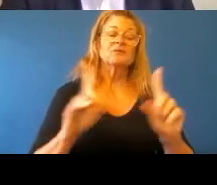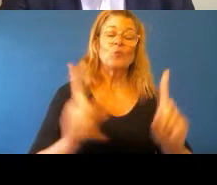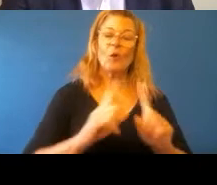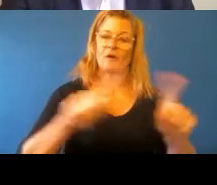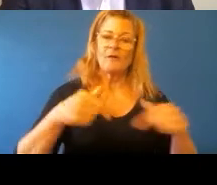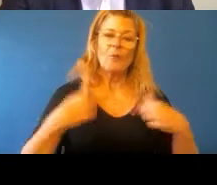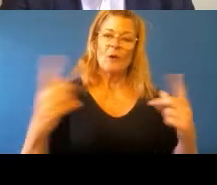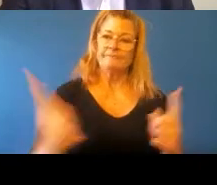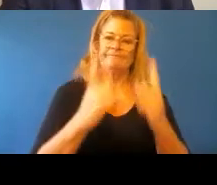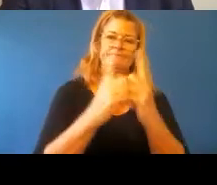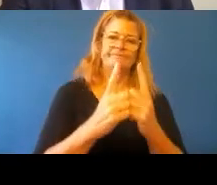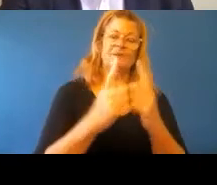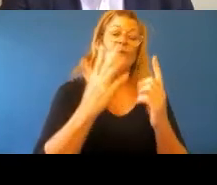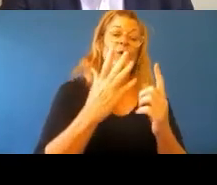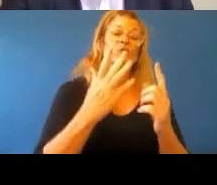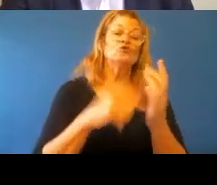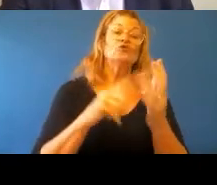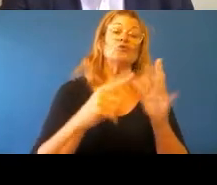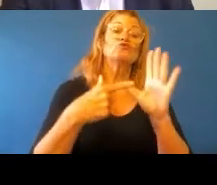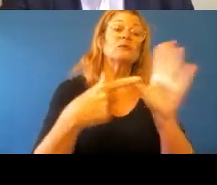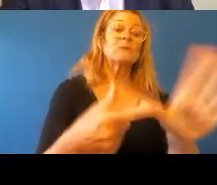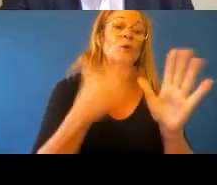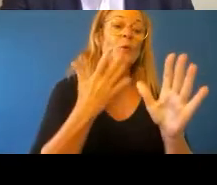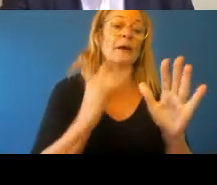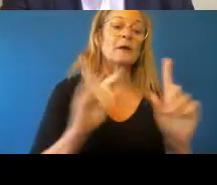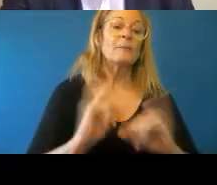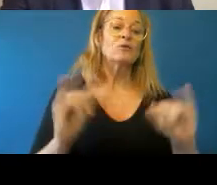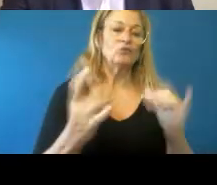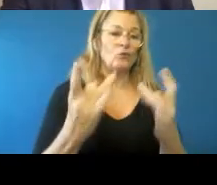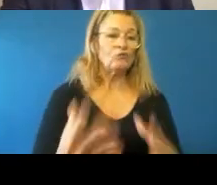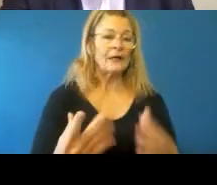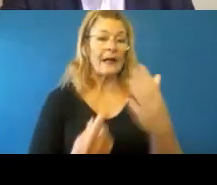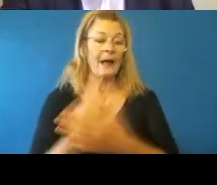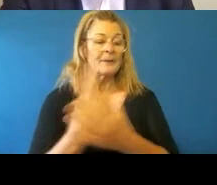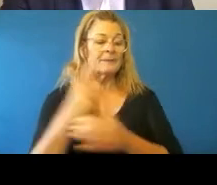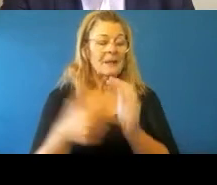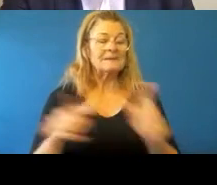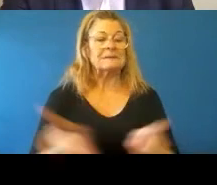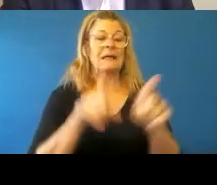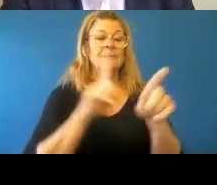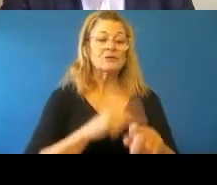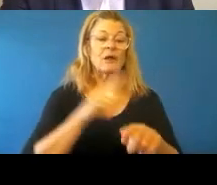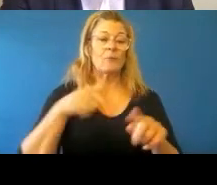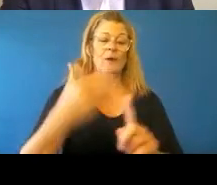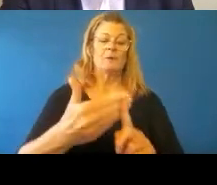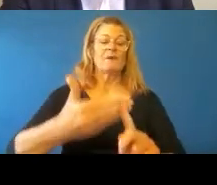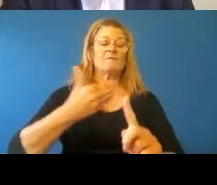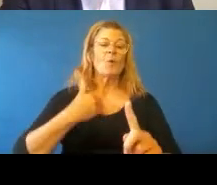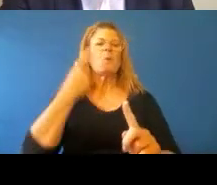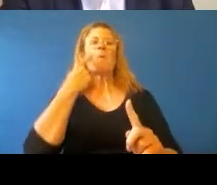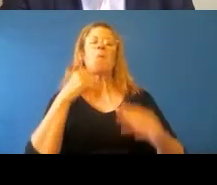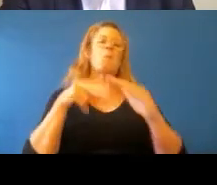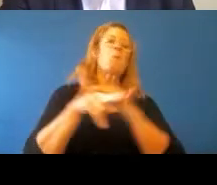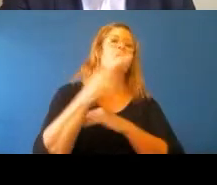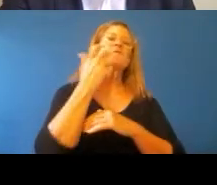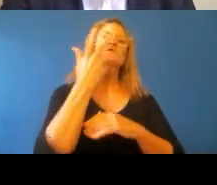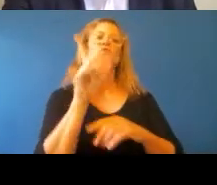mode to deal with these things along with the strategy, which is enacting our ability to say, hey, we want a voice, not just in the environment